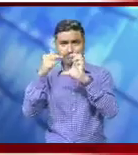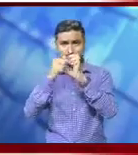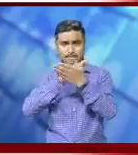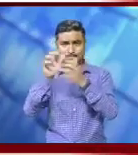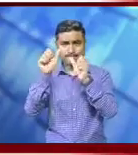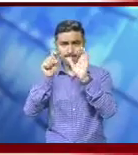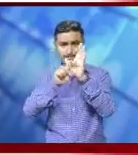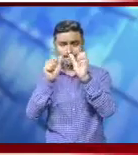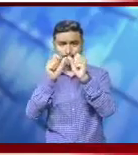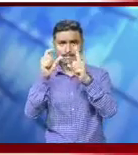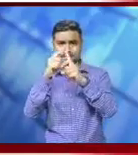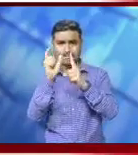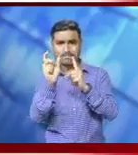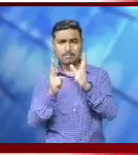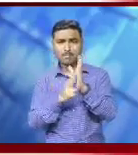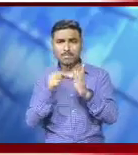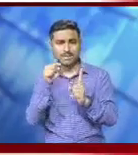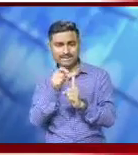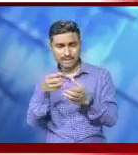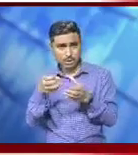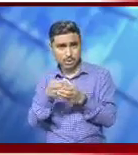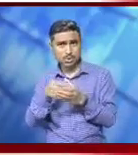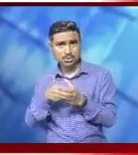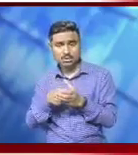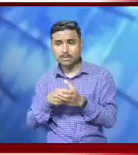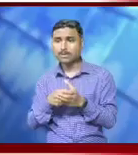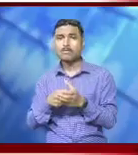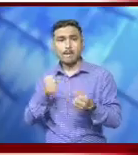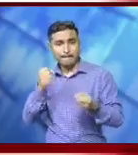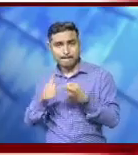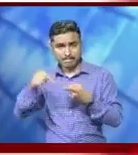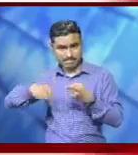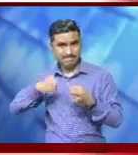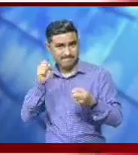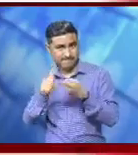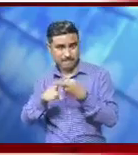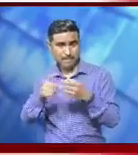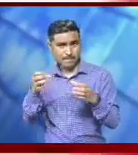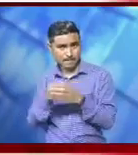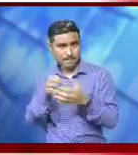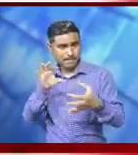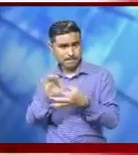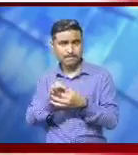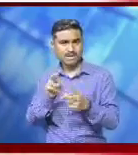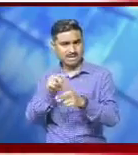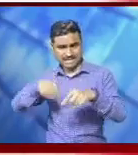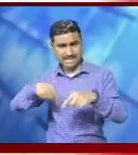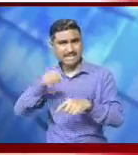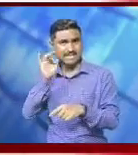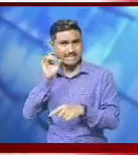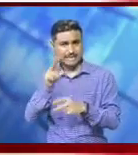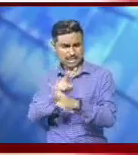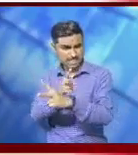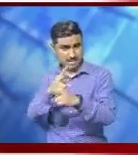an NGO from Daeradun workshops were held from 5th of June till 10th of June